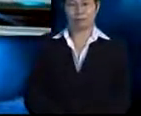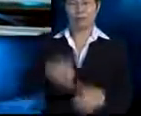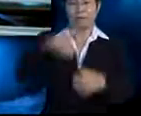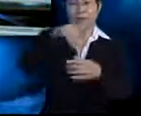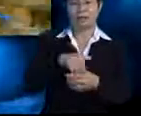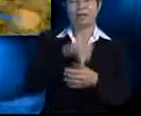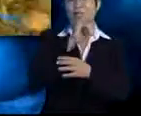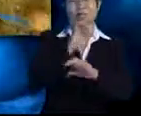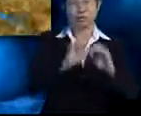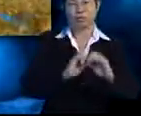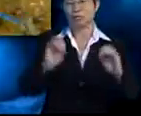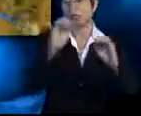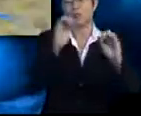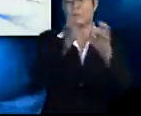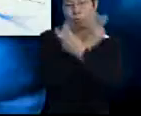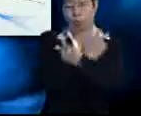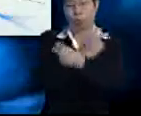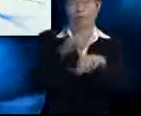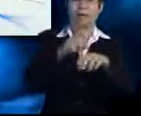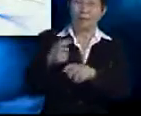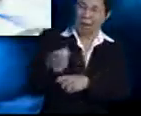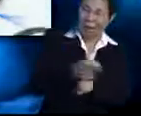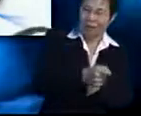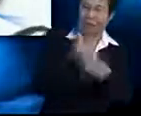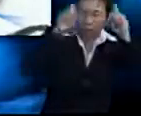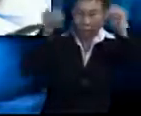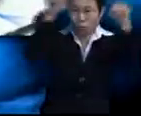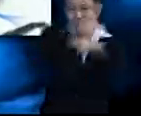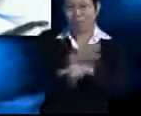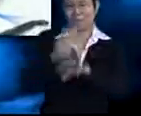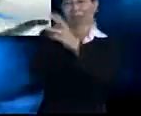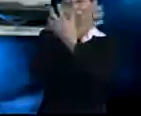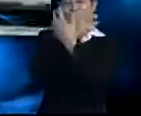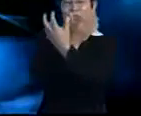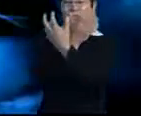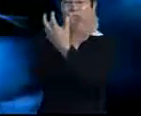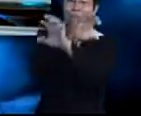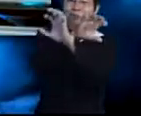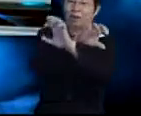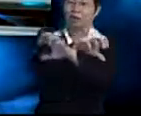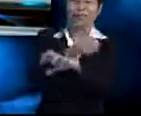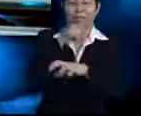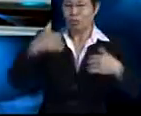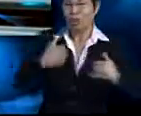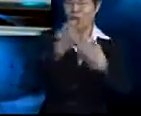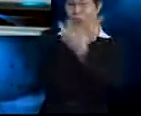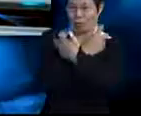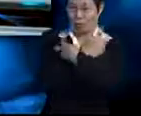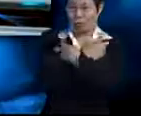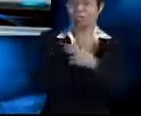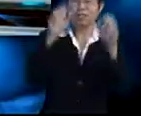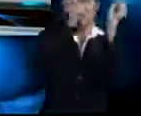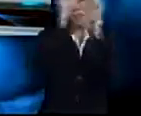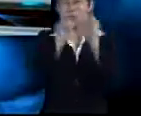Invertebrates such as the ant, cockroach and spider have no backbone. The shape and size of their body